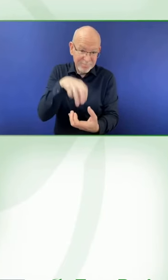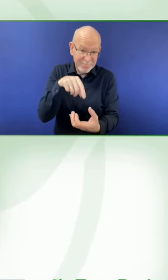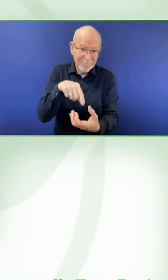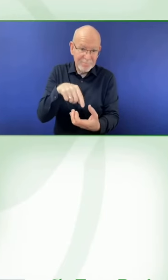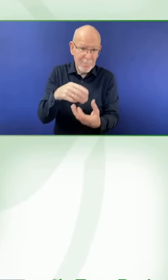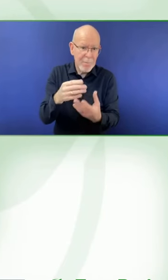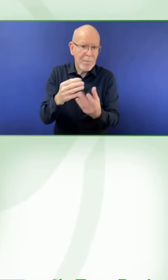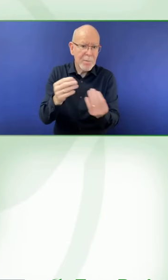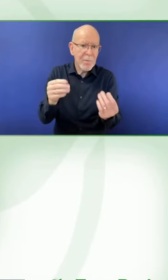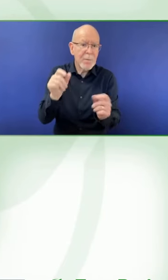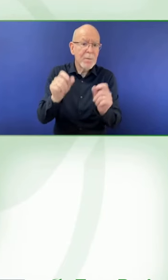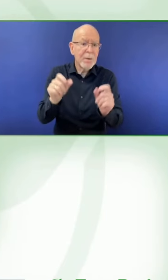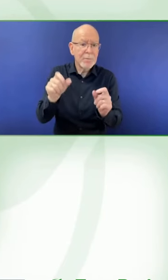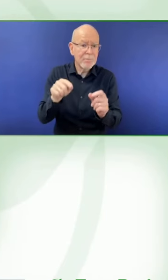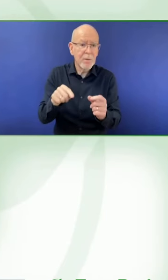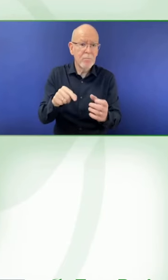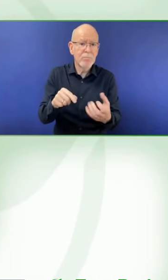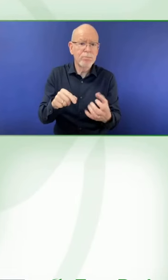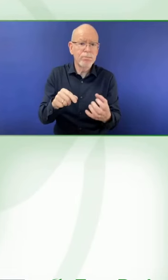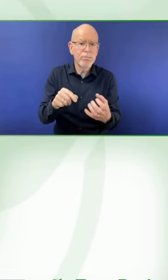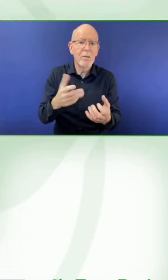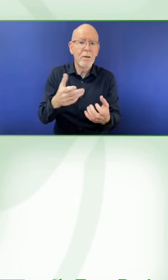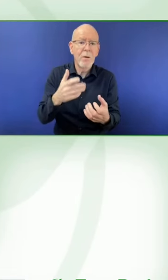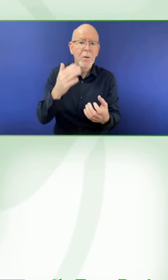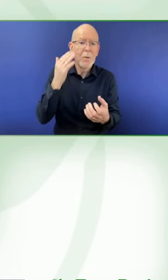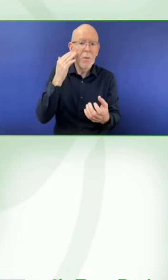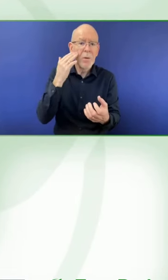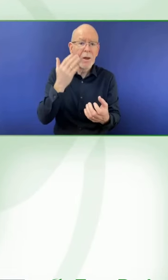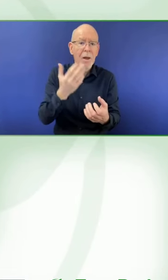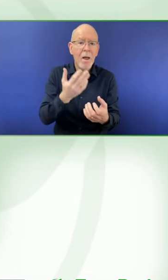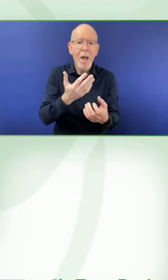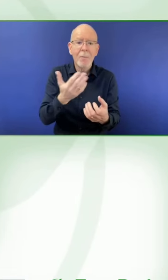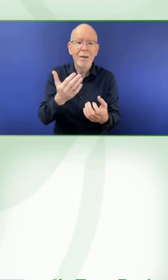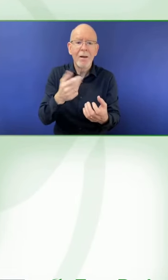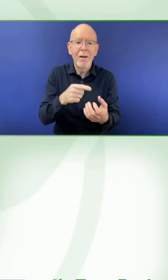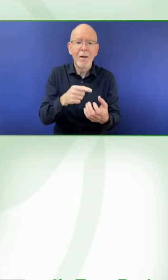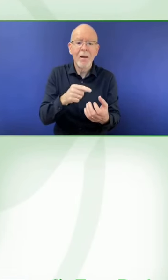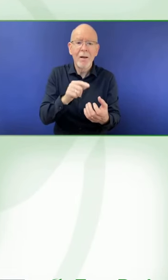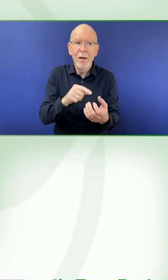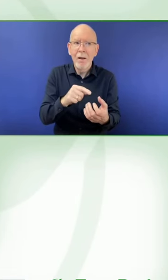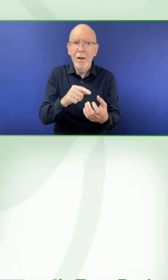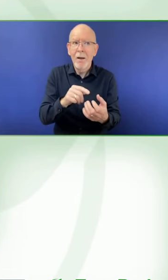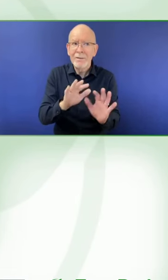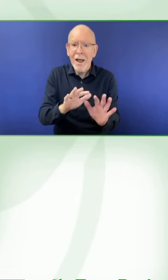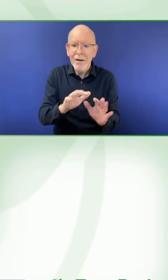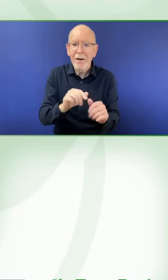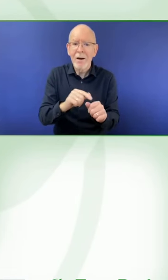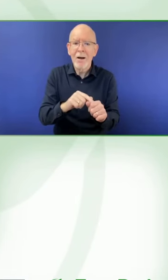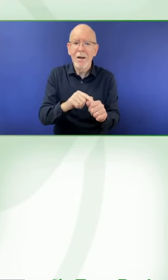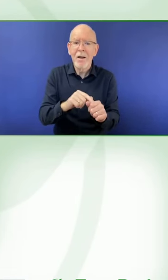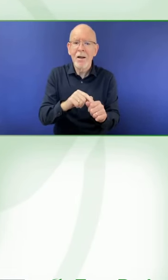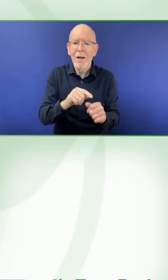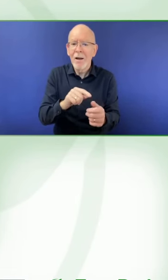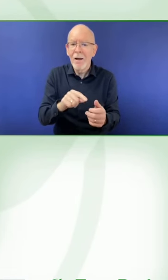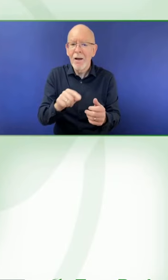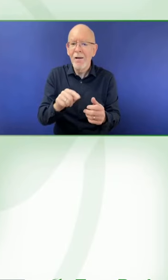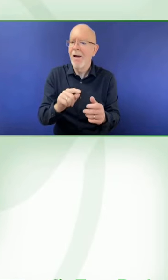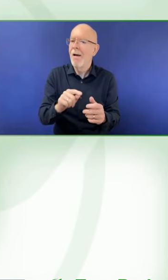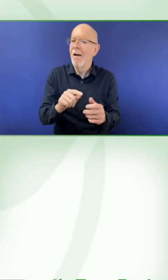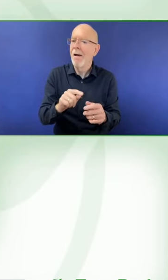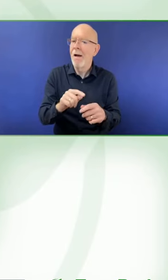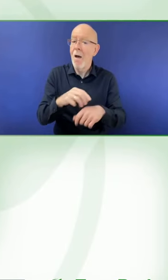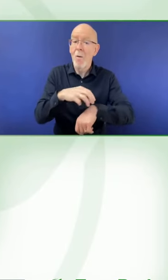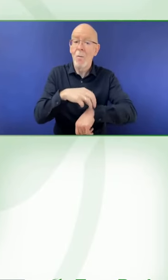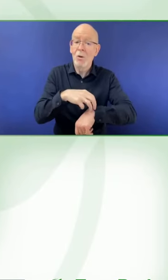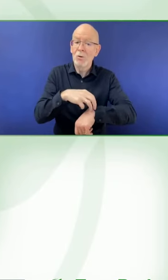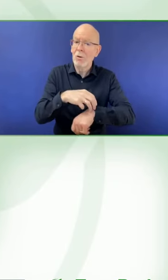So I think that this is a very good feature in the app. But it also reminds me of the importance of using